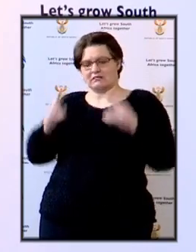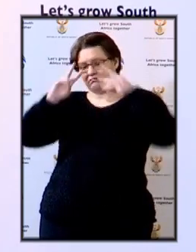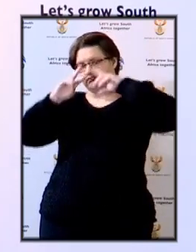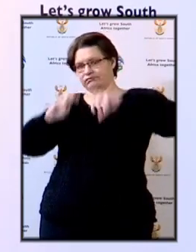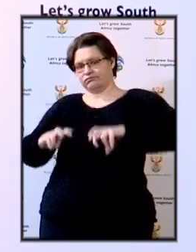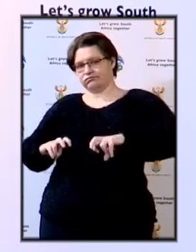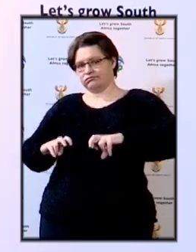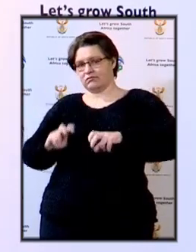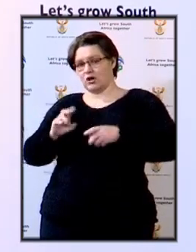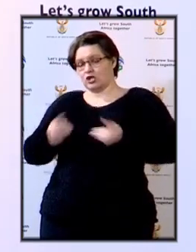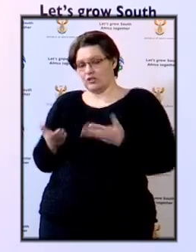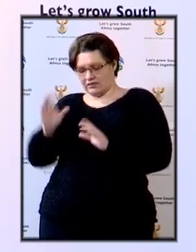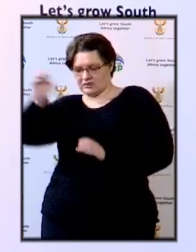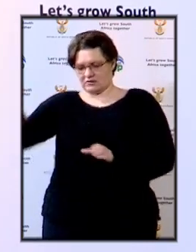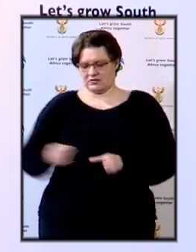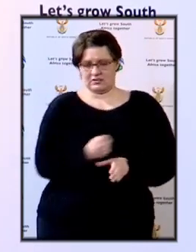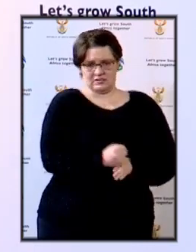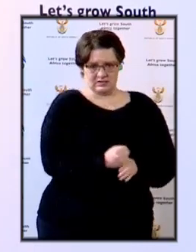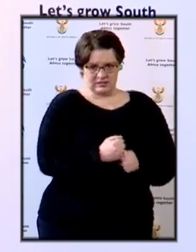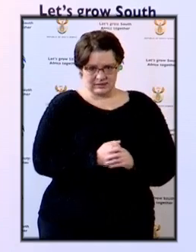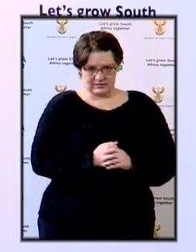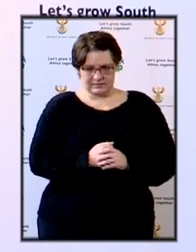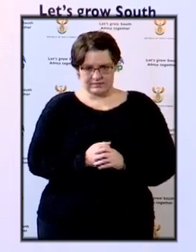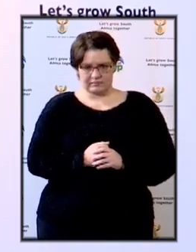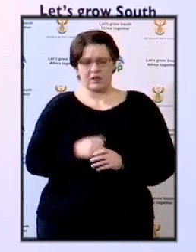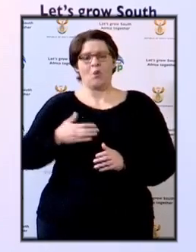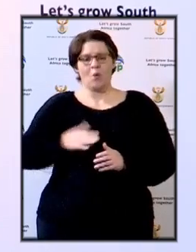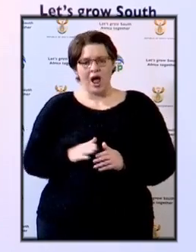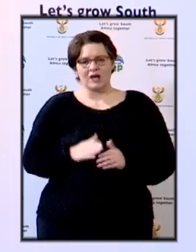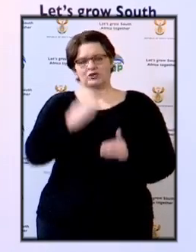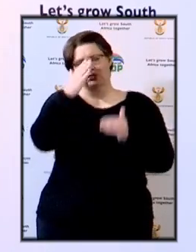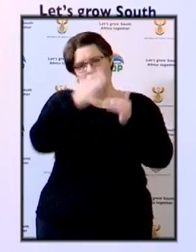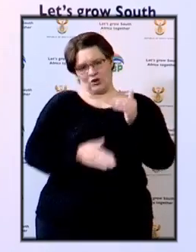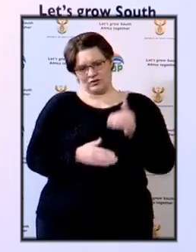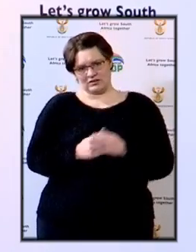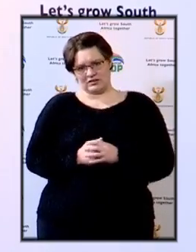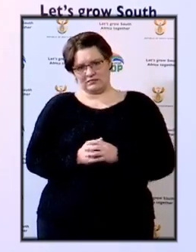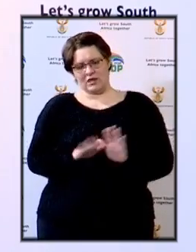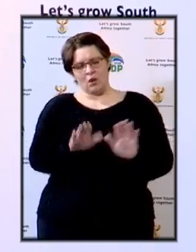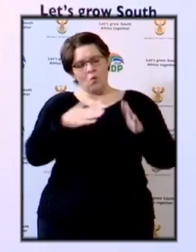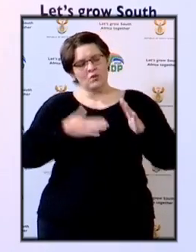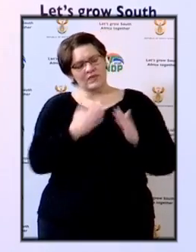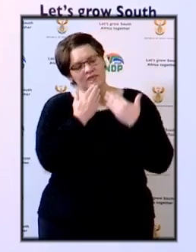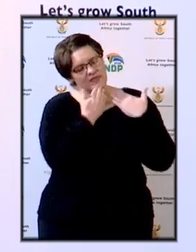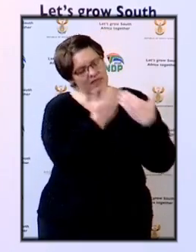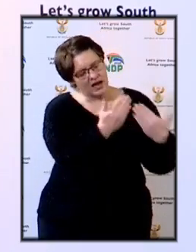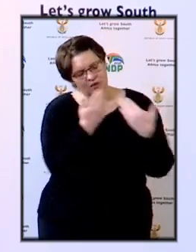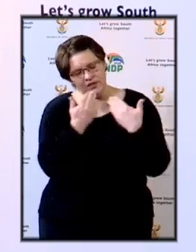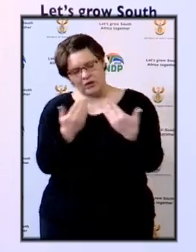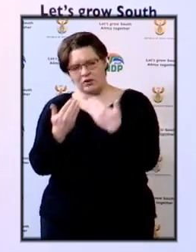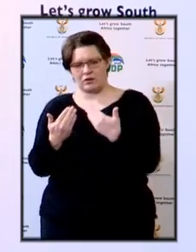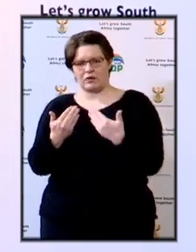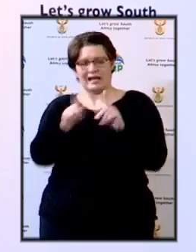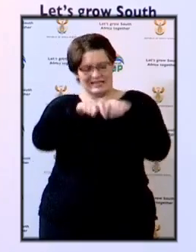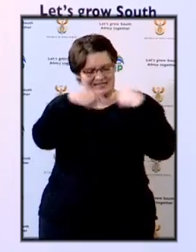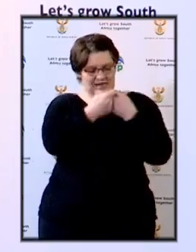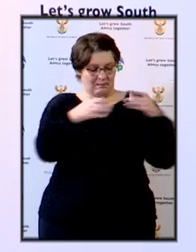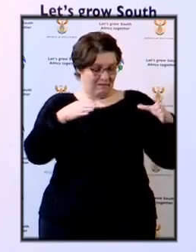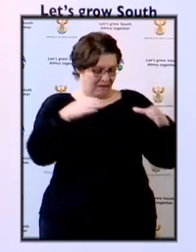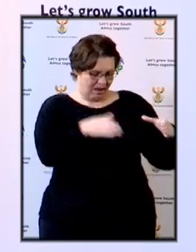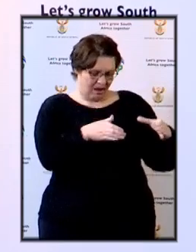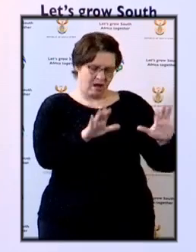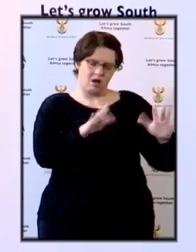detective service. Let me conclude by thanking the efforts by the investigation